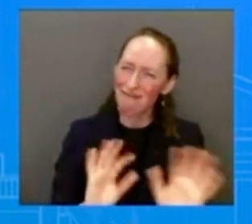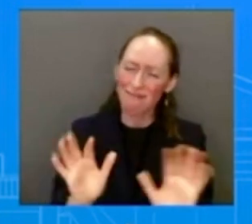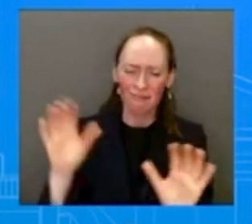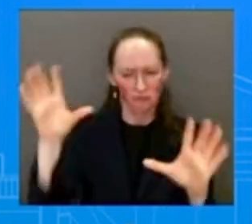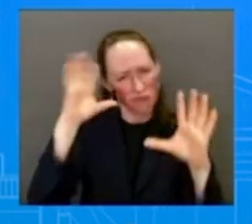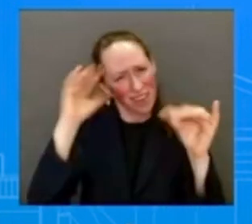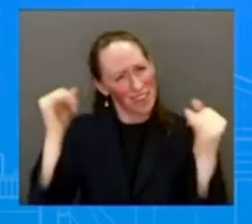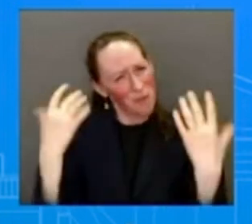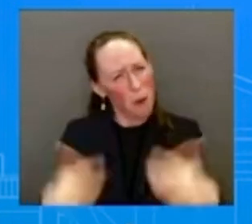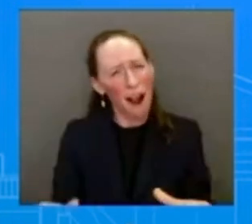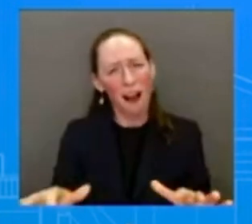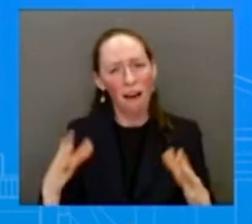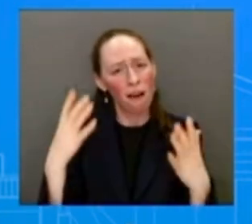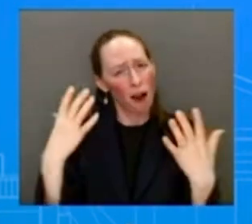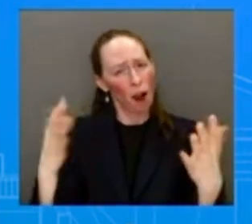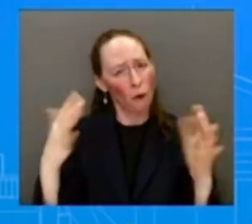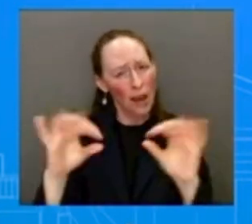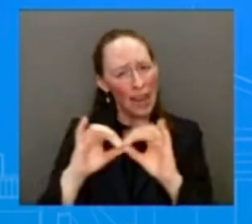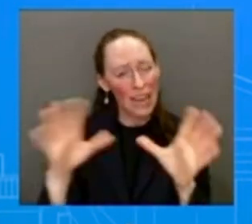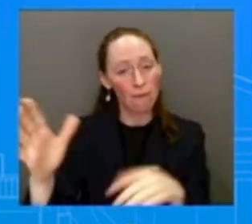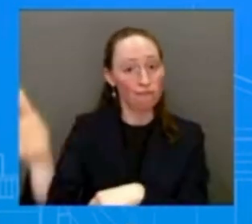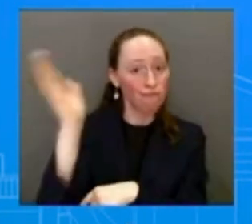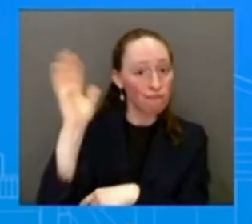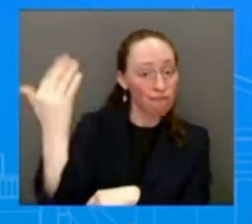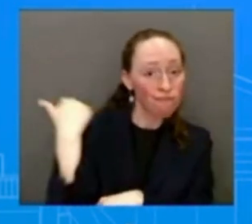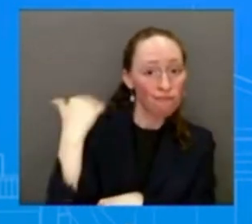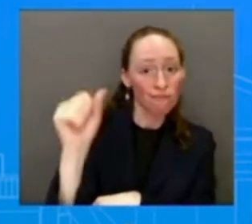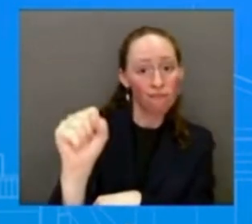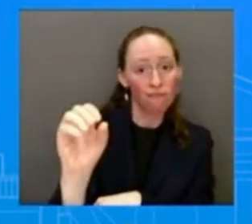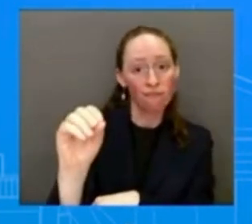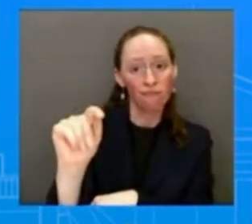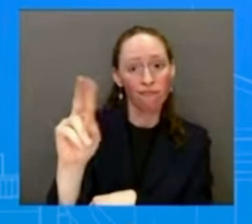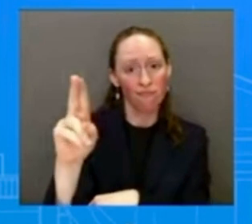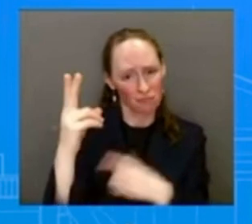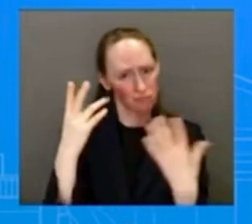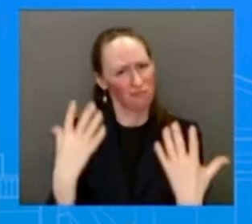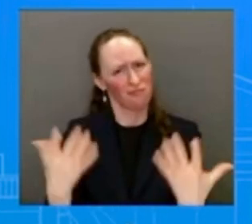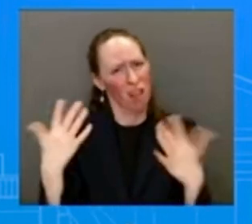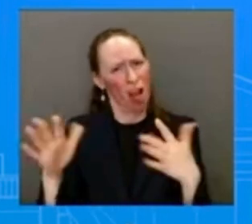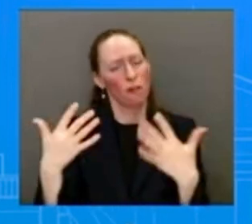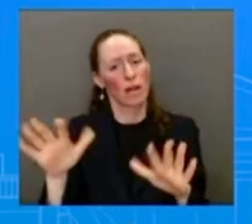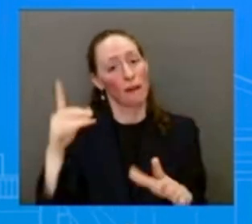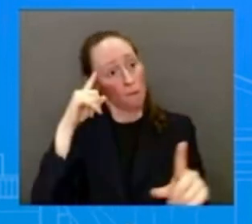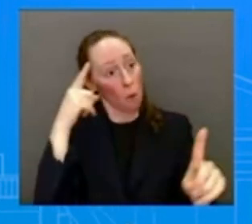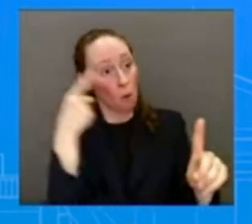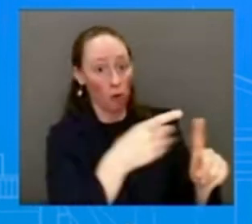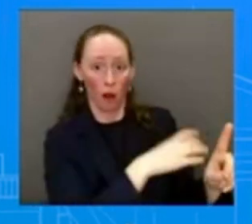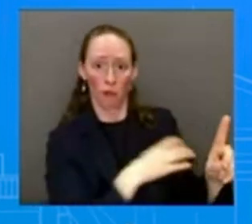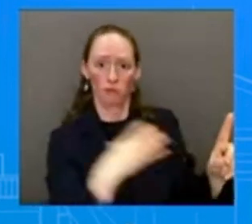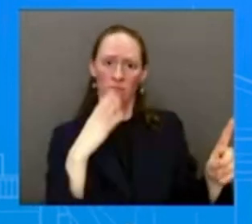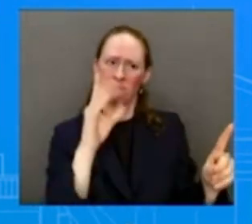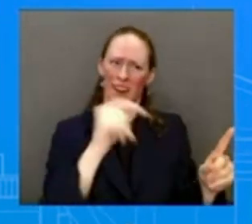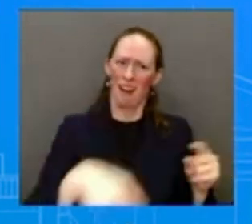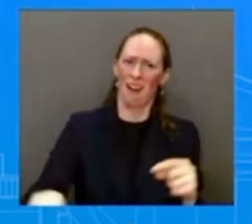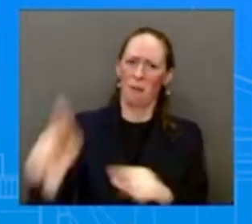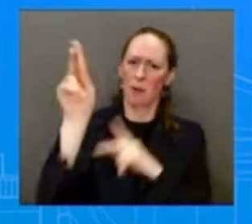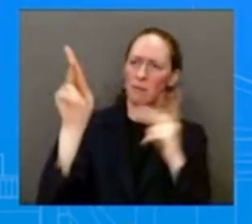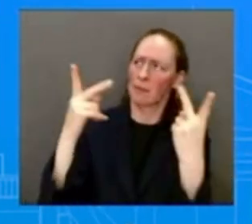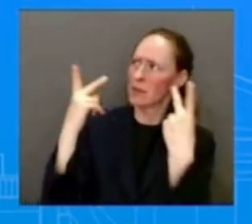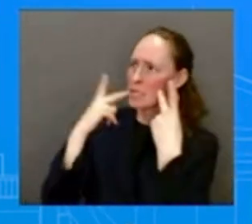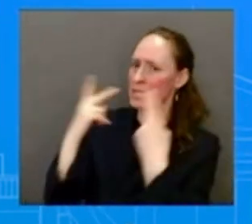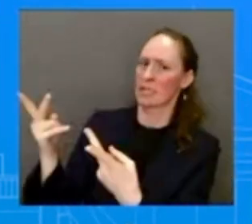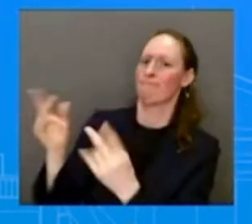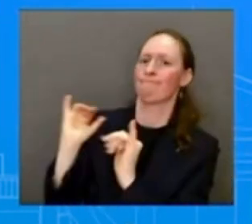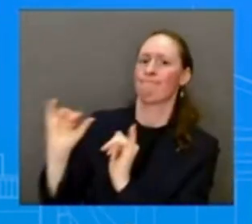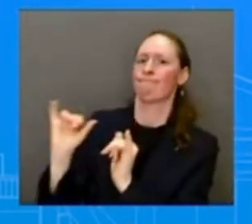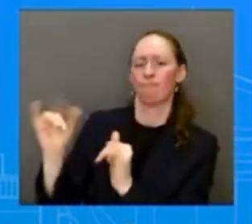opportunity to just not speak in front of Congress, but also speak in front of the American people. We have to do more. The president has done almost